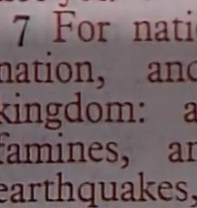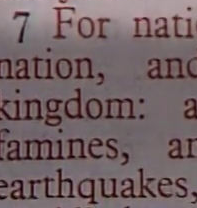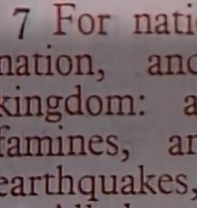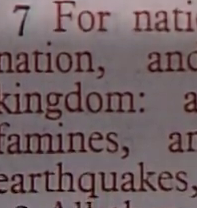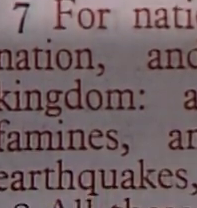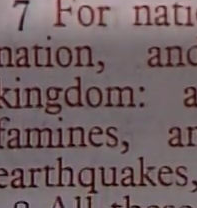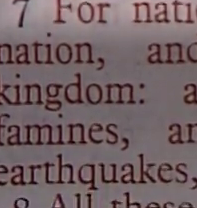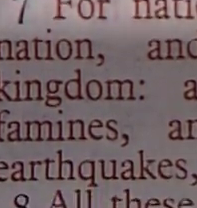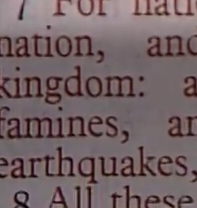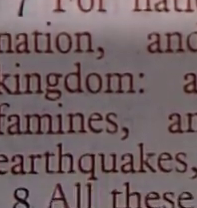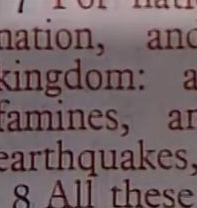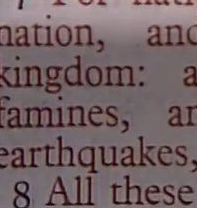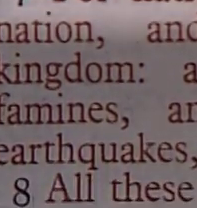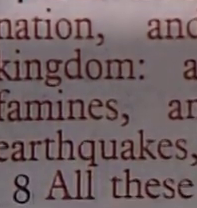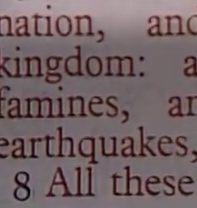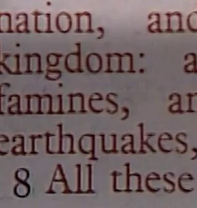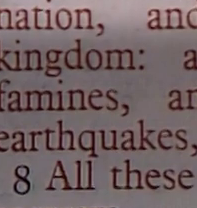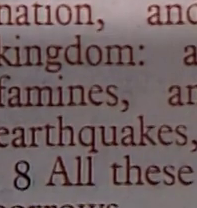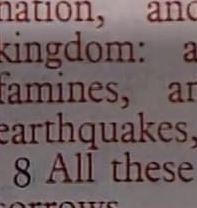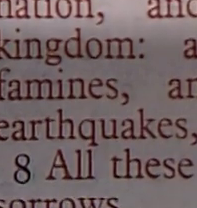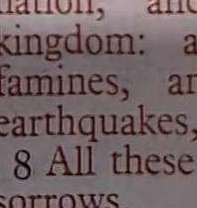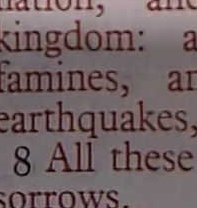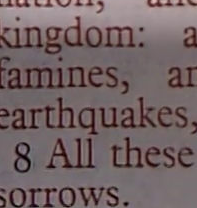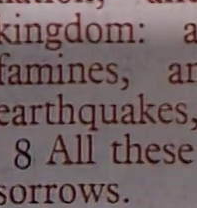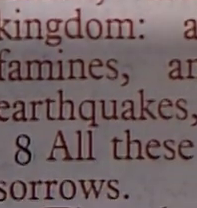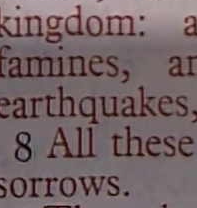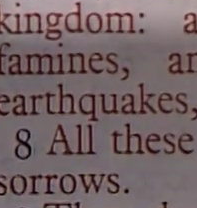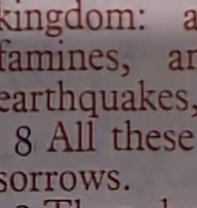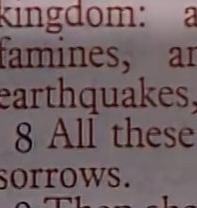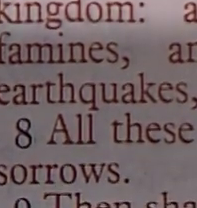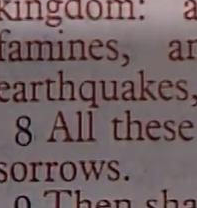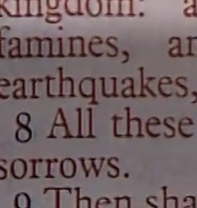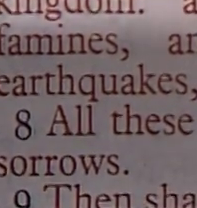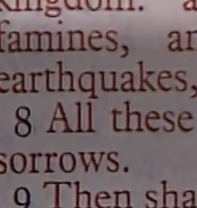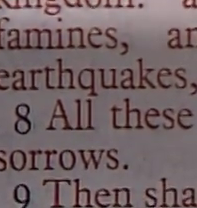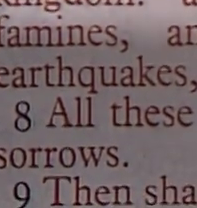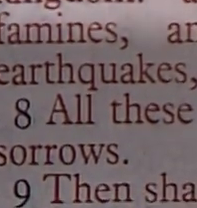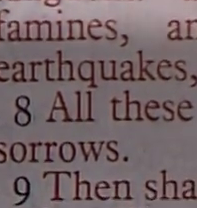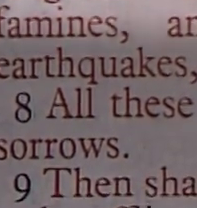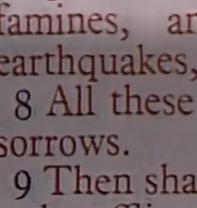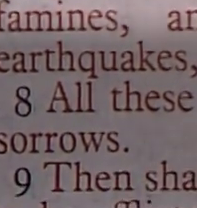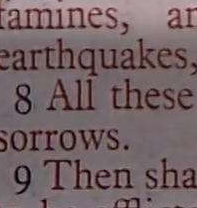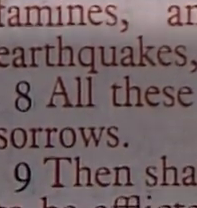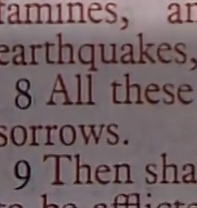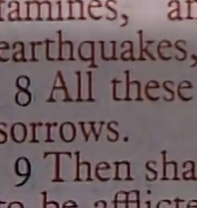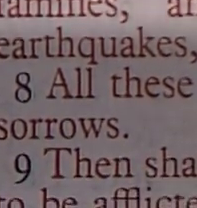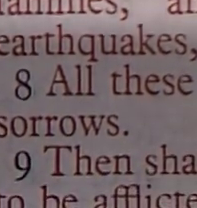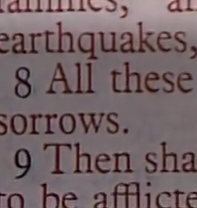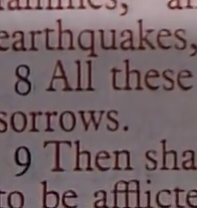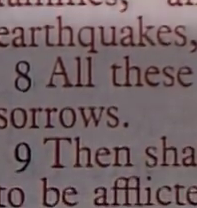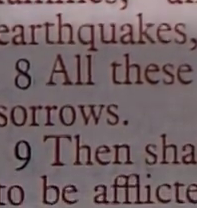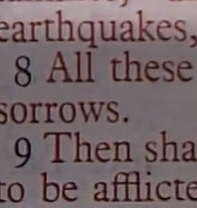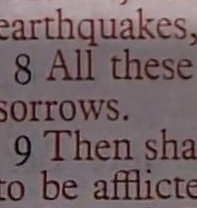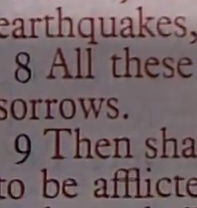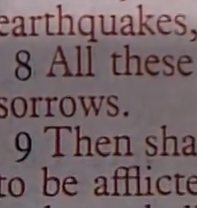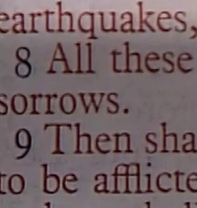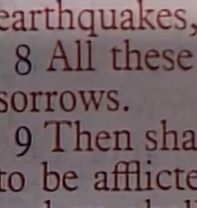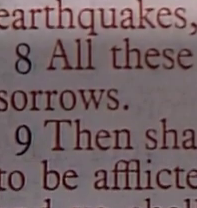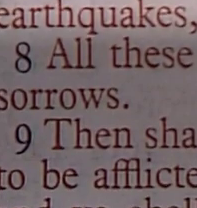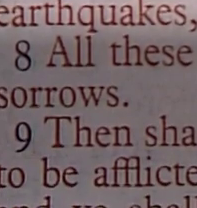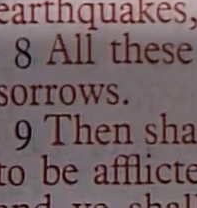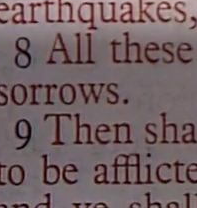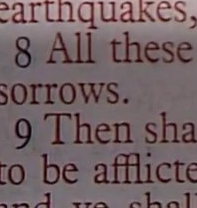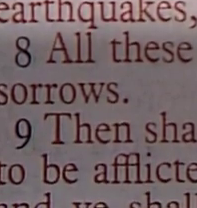come to pass But the end is not yet For nations shall rise against nation And kingdom against kingdom And there shall be famines and